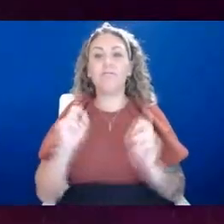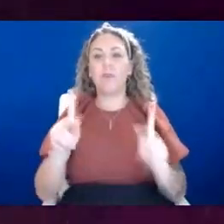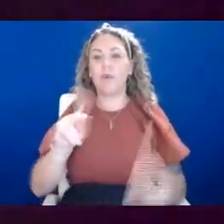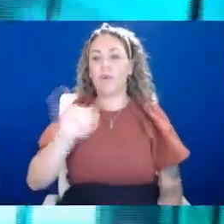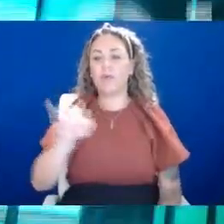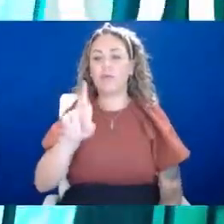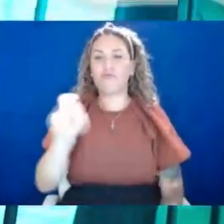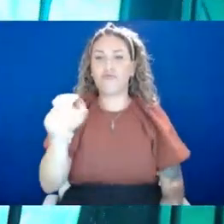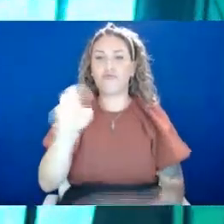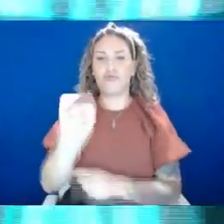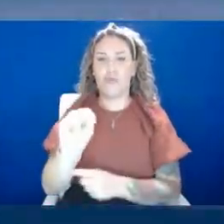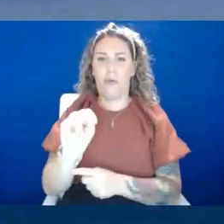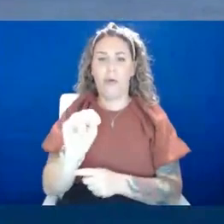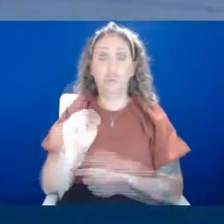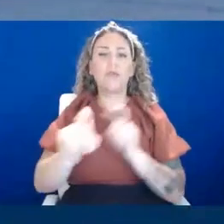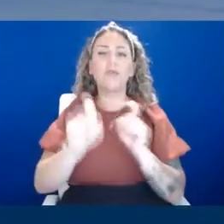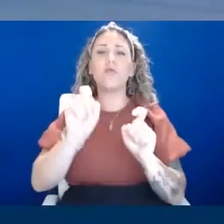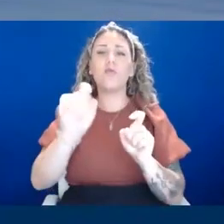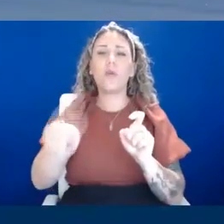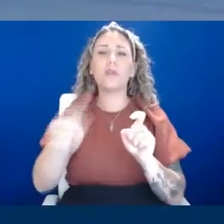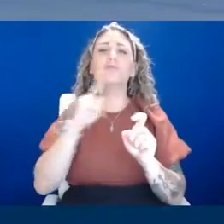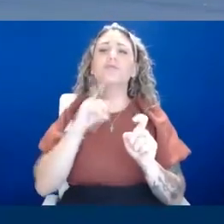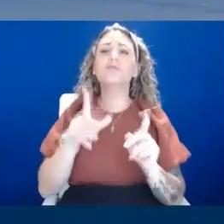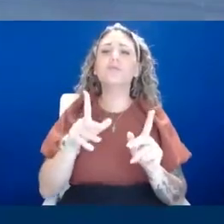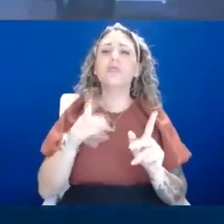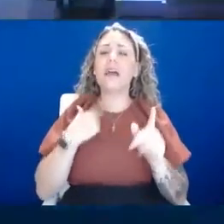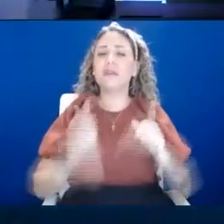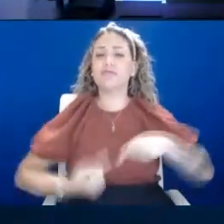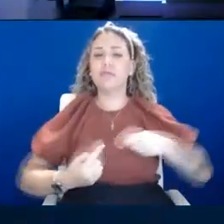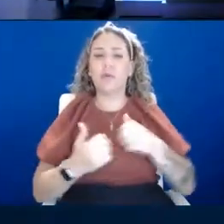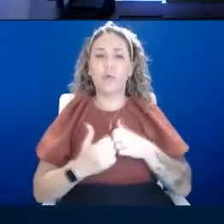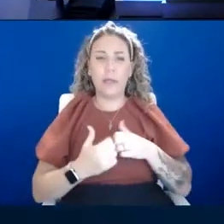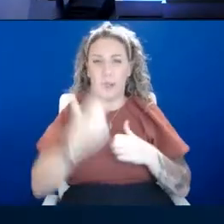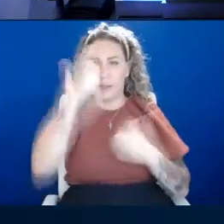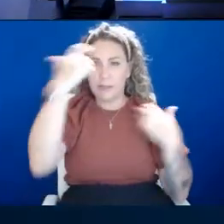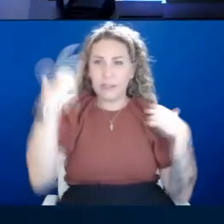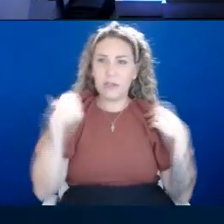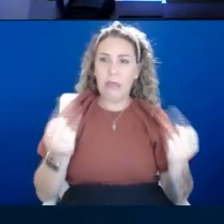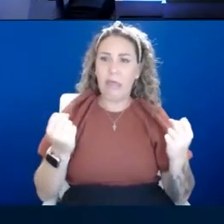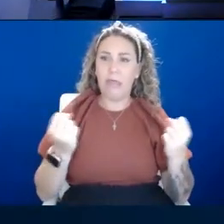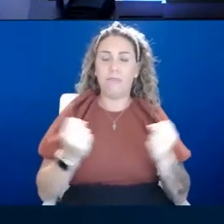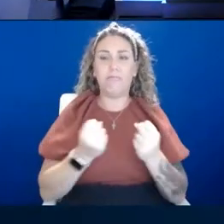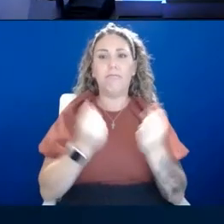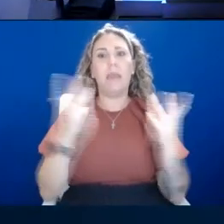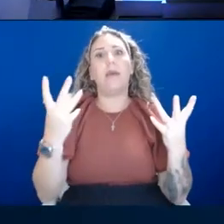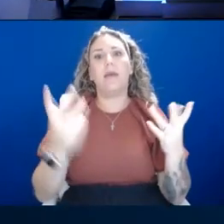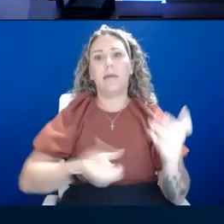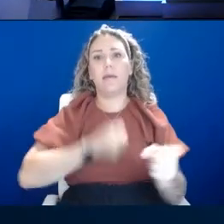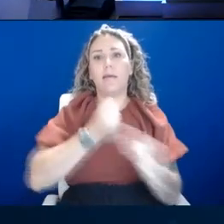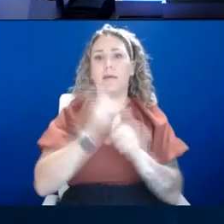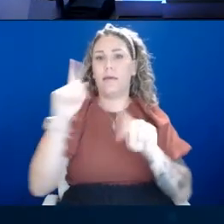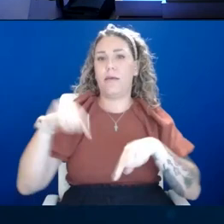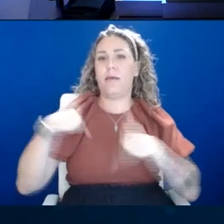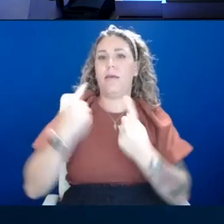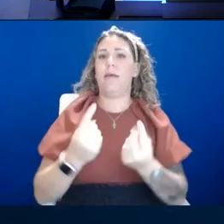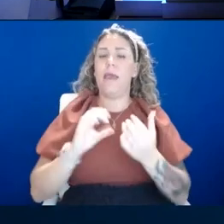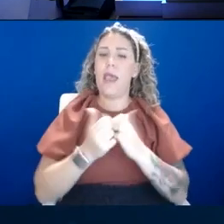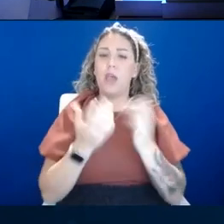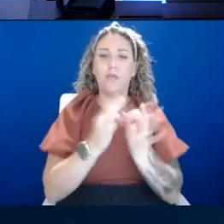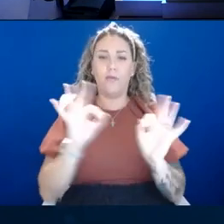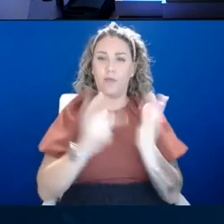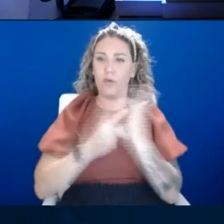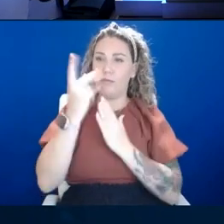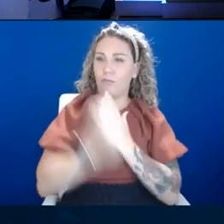Abraham. I'm going to give this to you. I struggle with mental health. I've struggled with it for years. How will the Freedom Project work to change the stigma